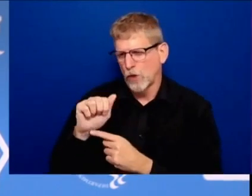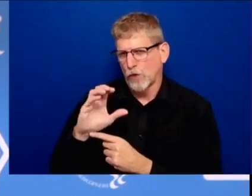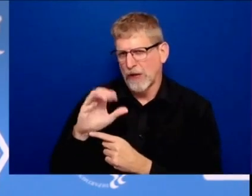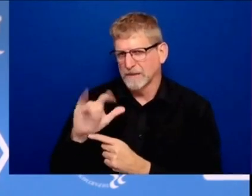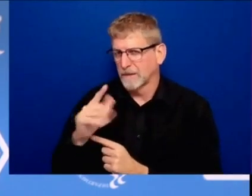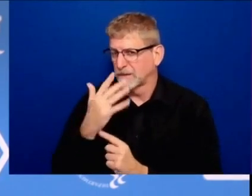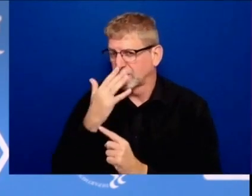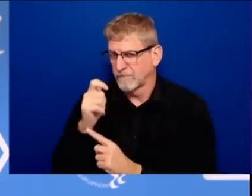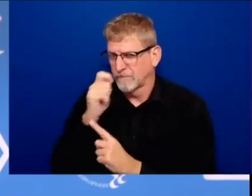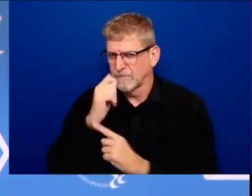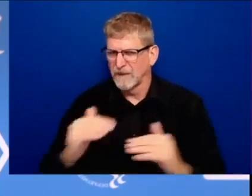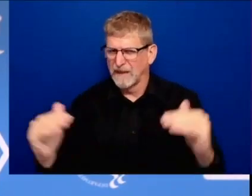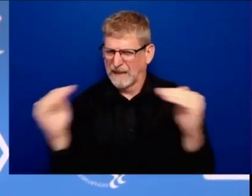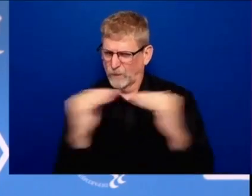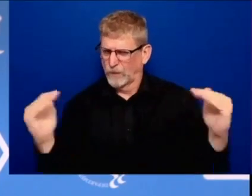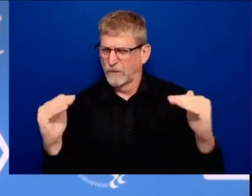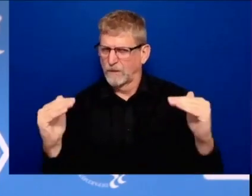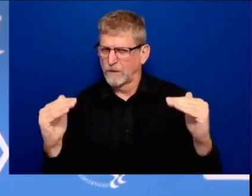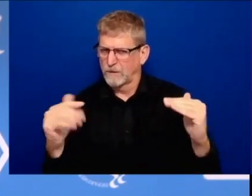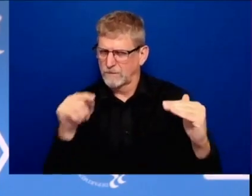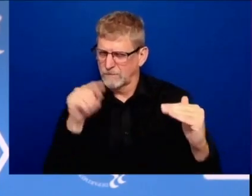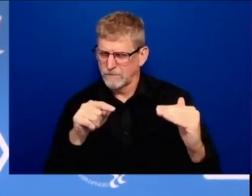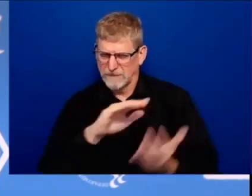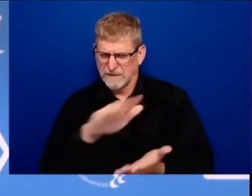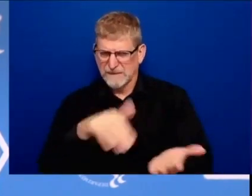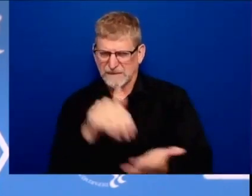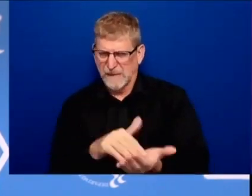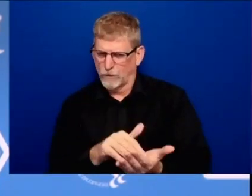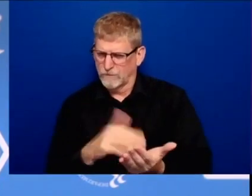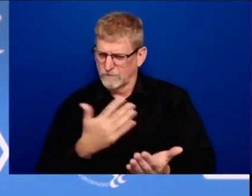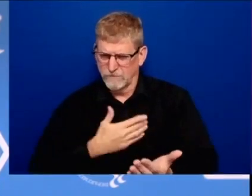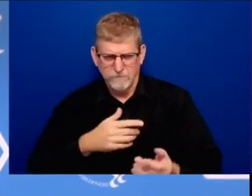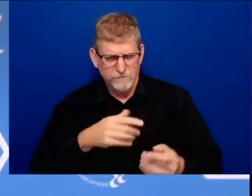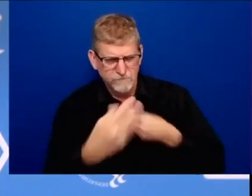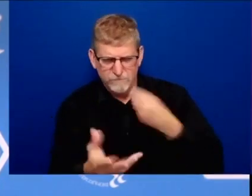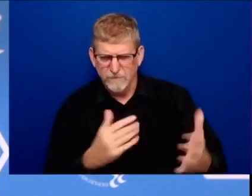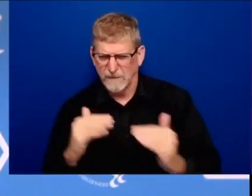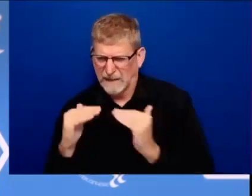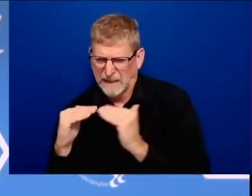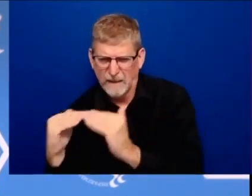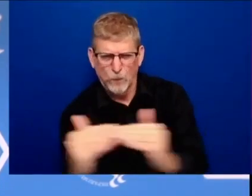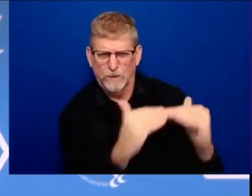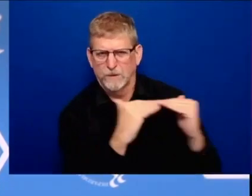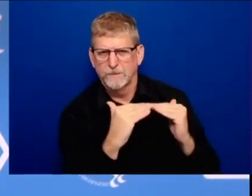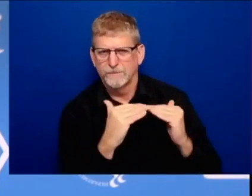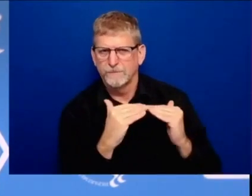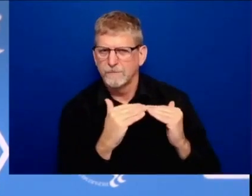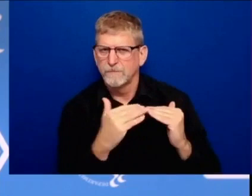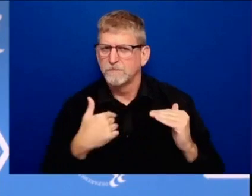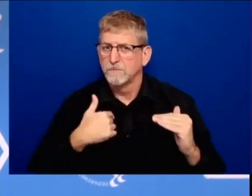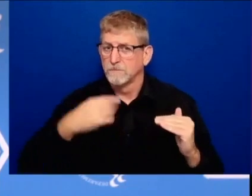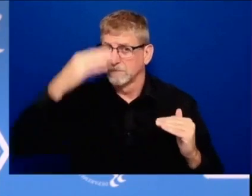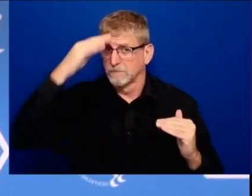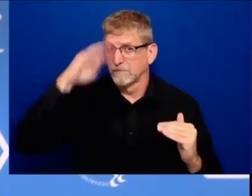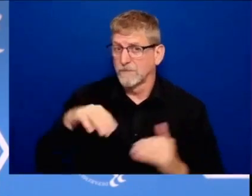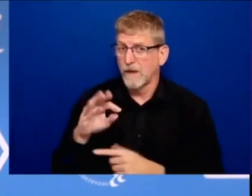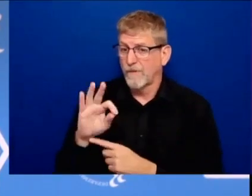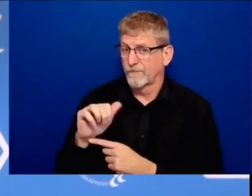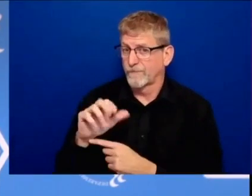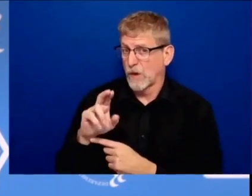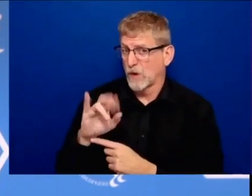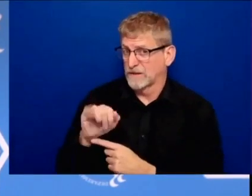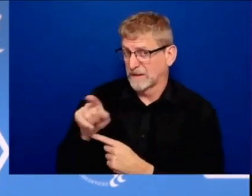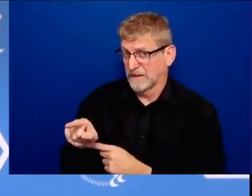which is something i know dr collins and dr foucher folks are focused on as well another point of